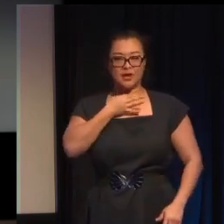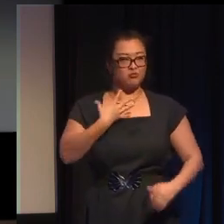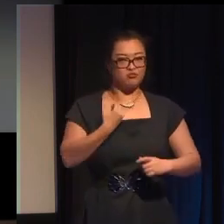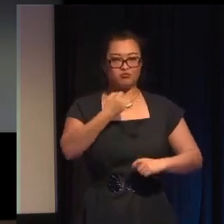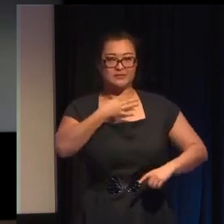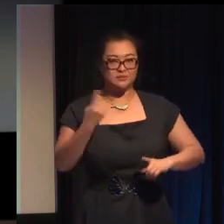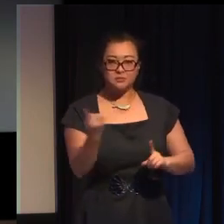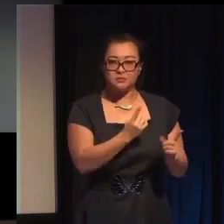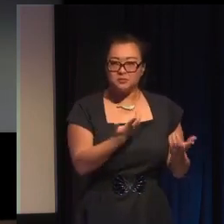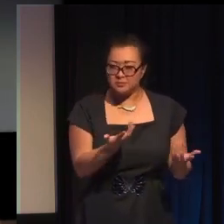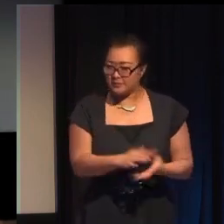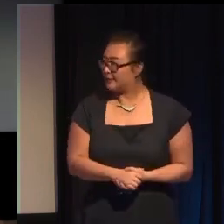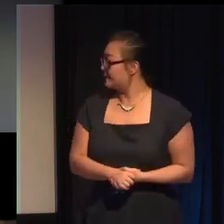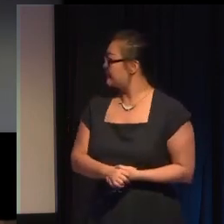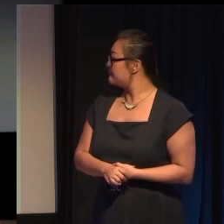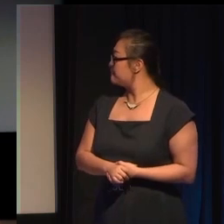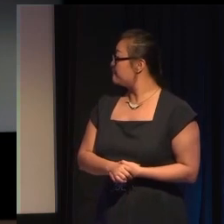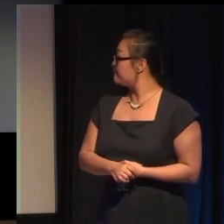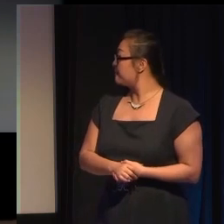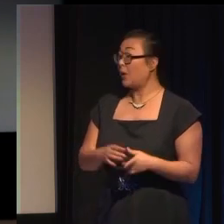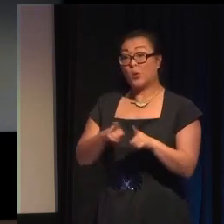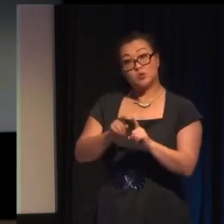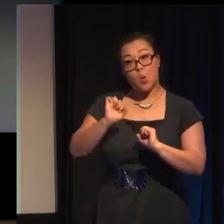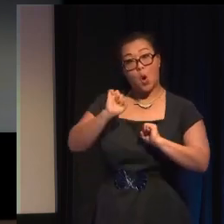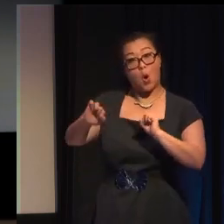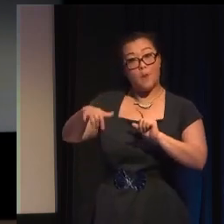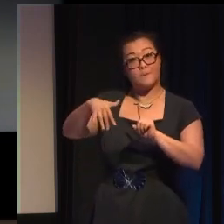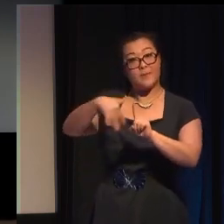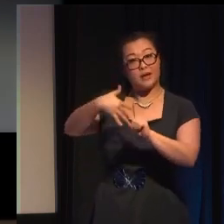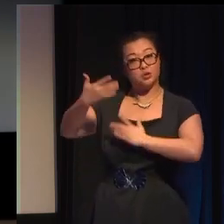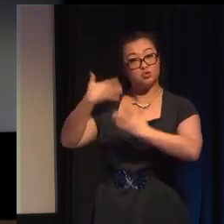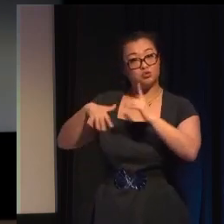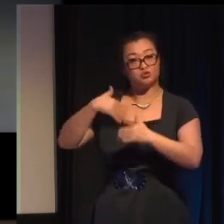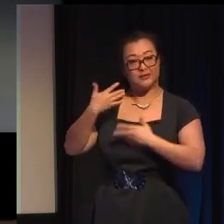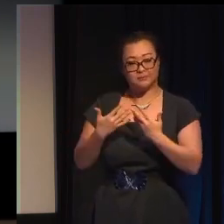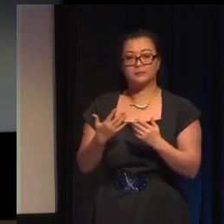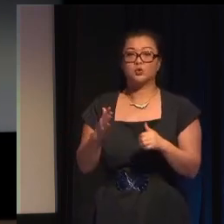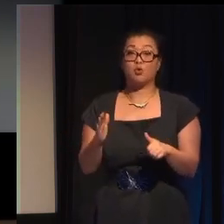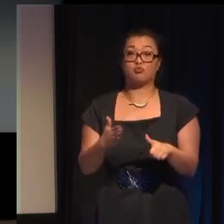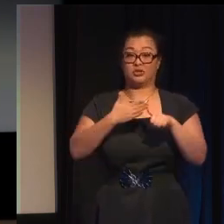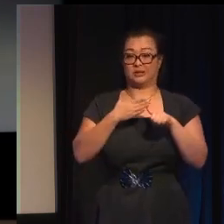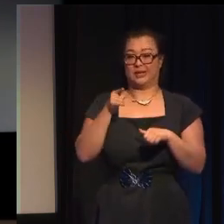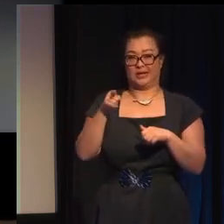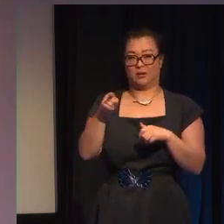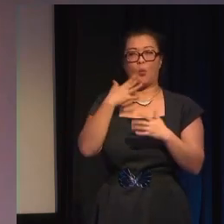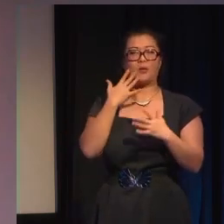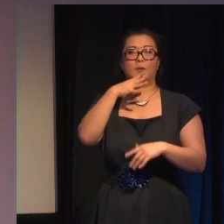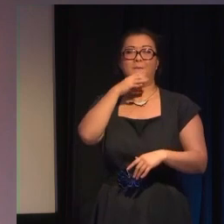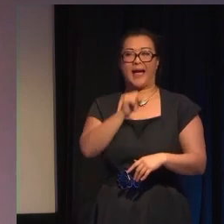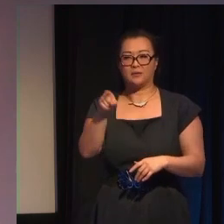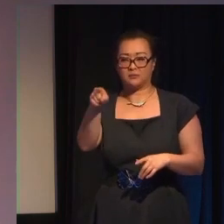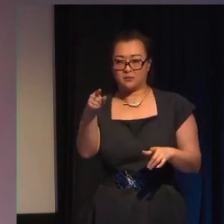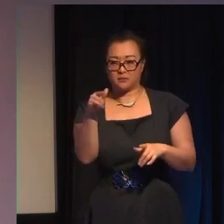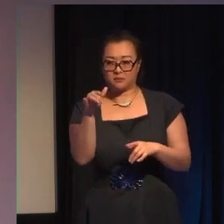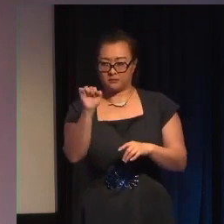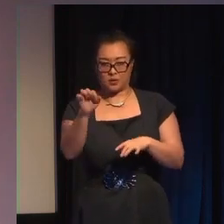we also further developed Connie's backstory so originally Edward Upton was to have suspected his wife of cheating with the